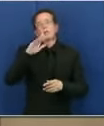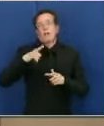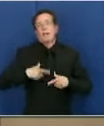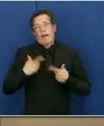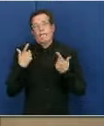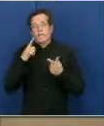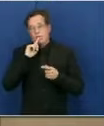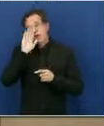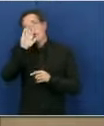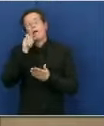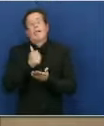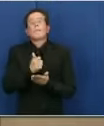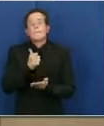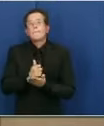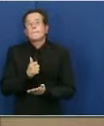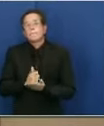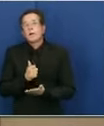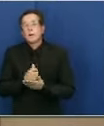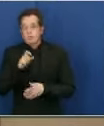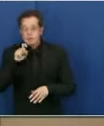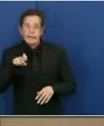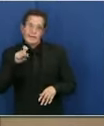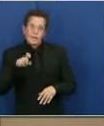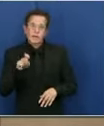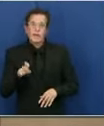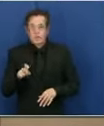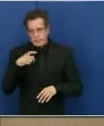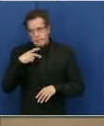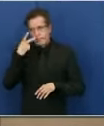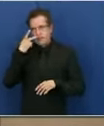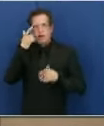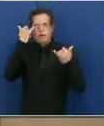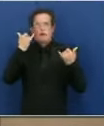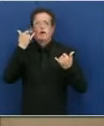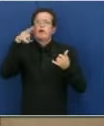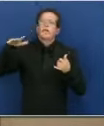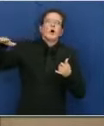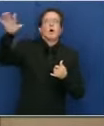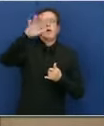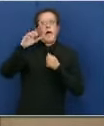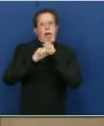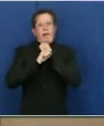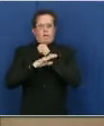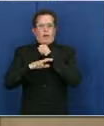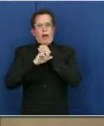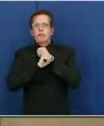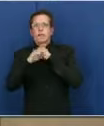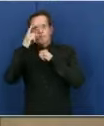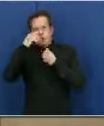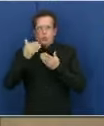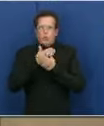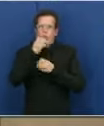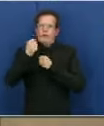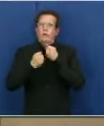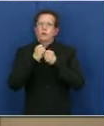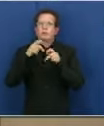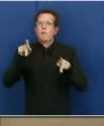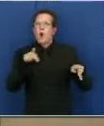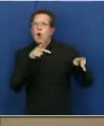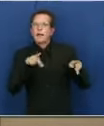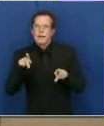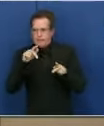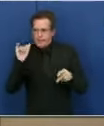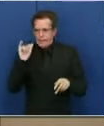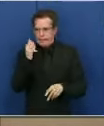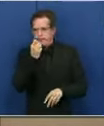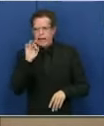implore you. We have seen a number of entities that are advertising New Year's Eve parties, advertising they want a party like it's 1999,